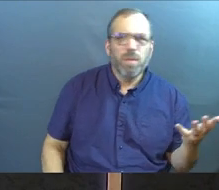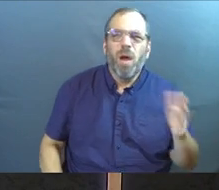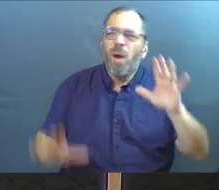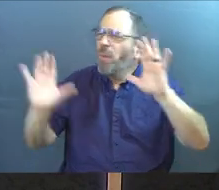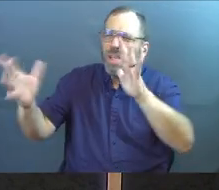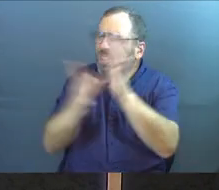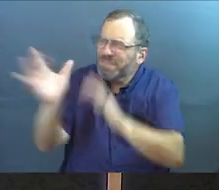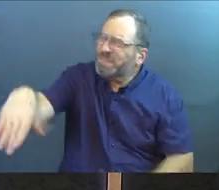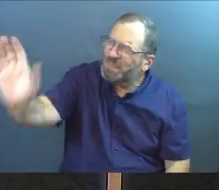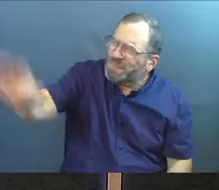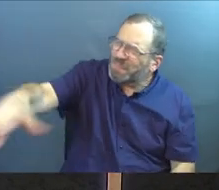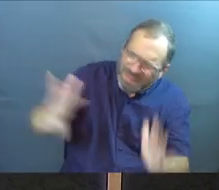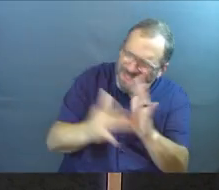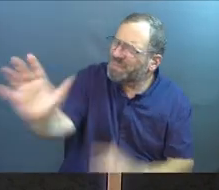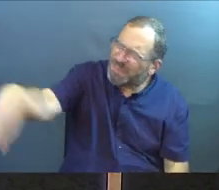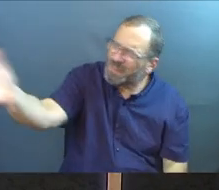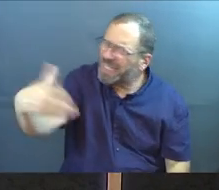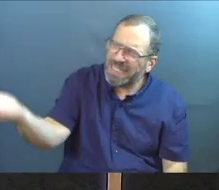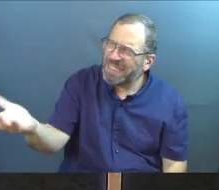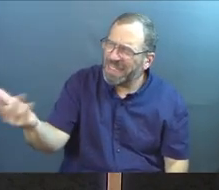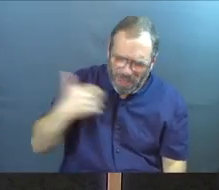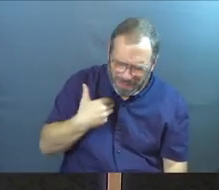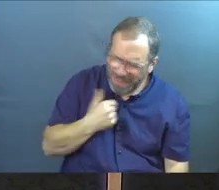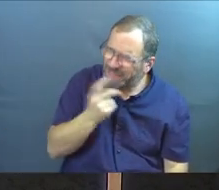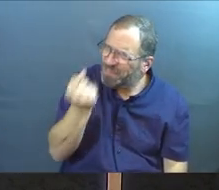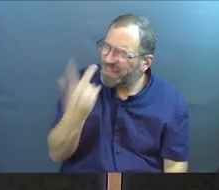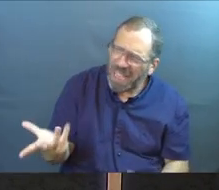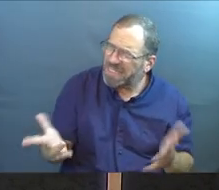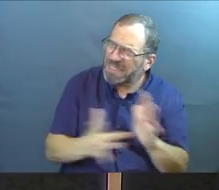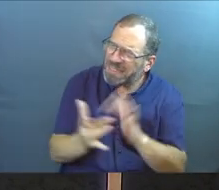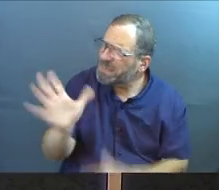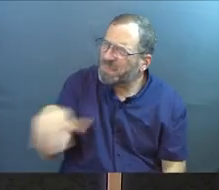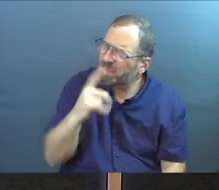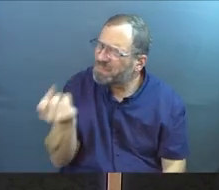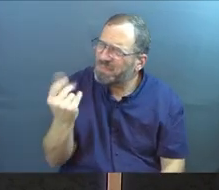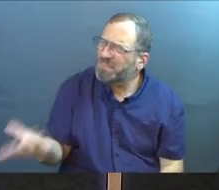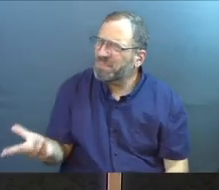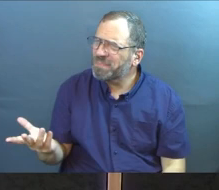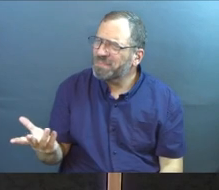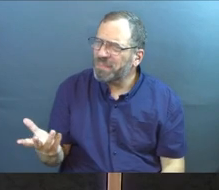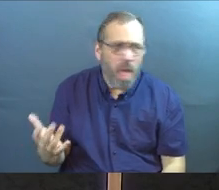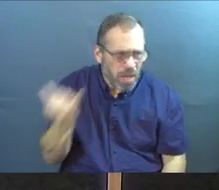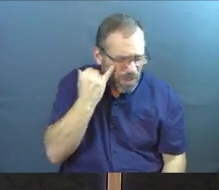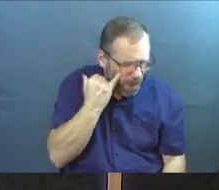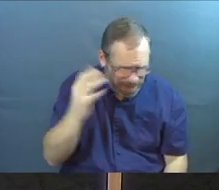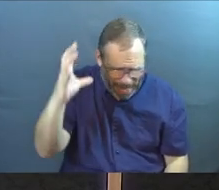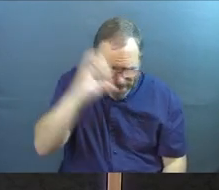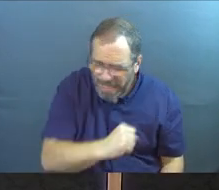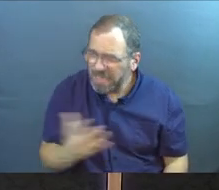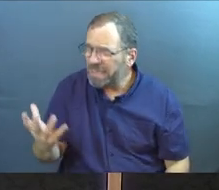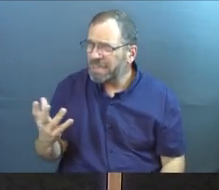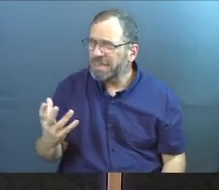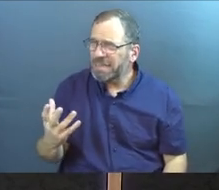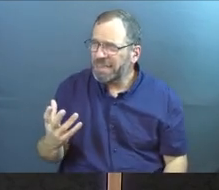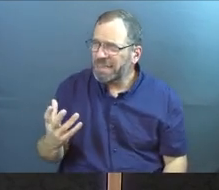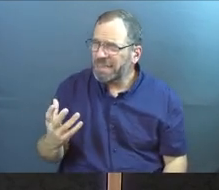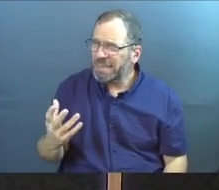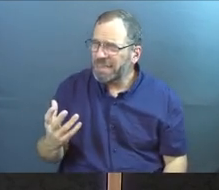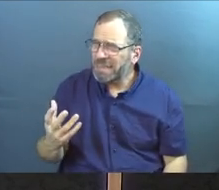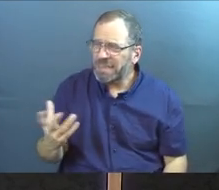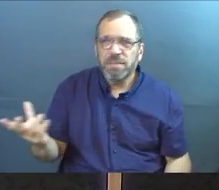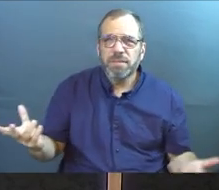Wait, Jesus. What if I didn't get it, Jesus? What if I've missed out, Jesus?